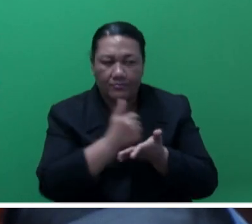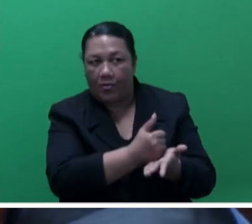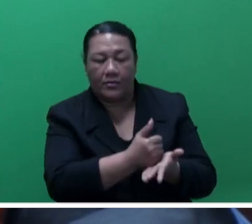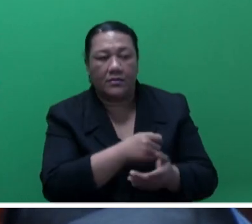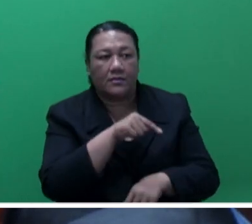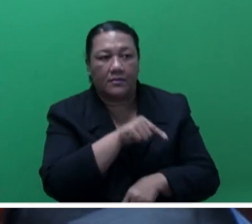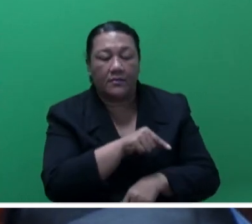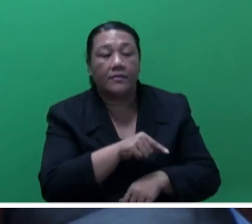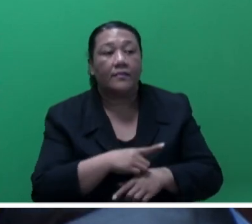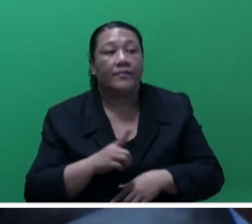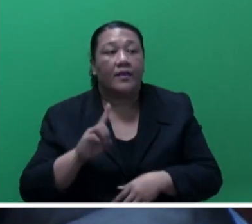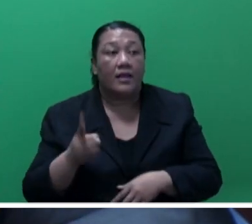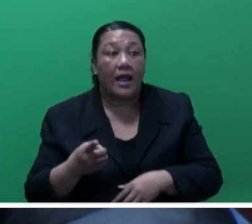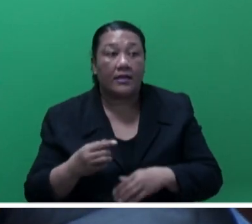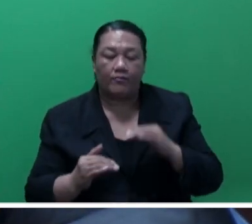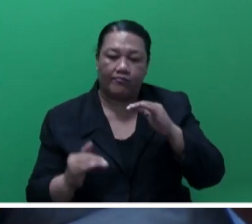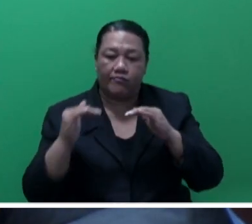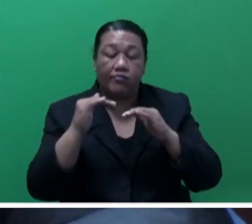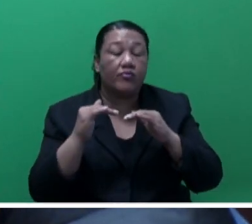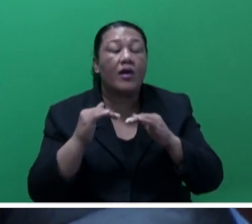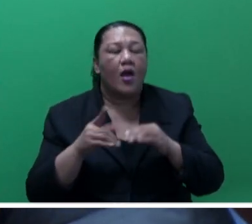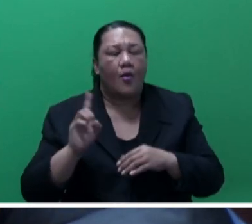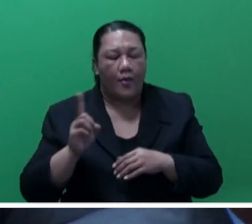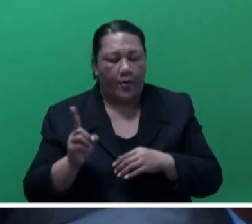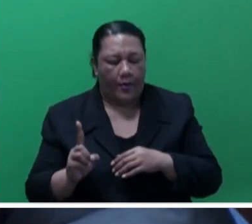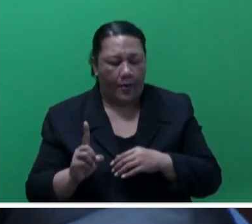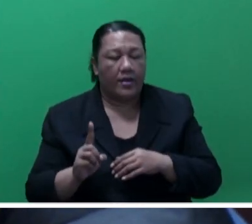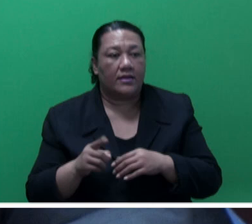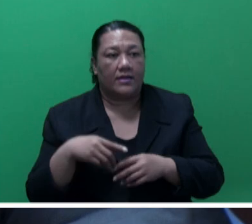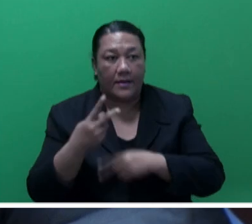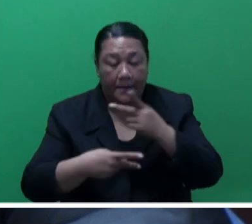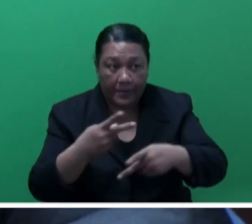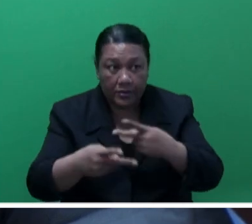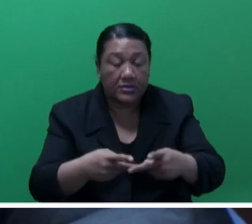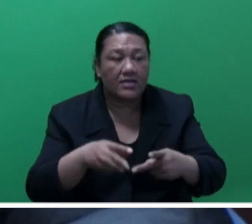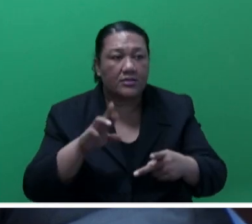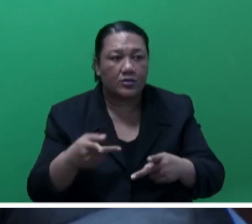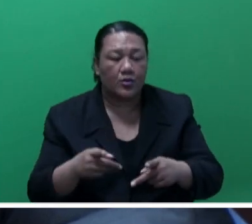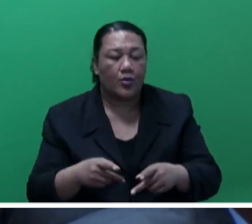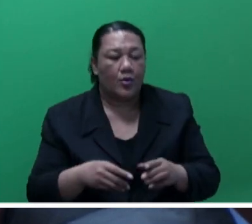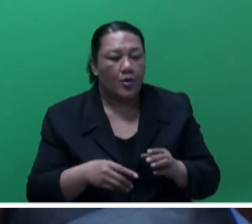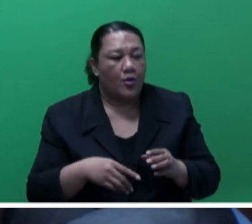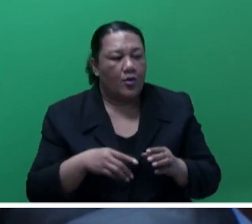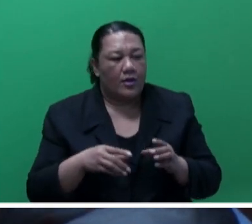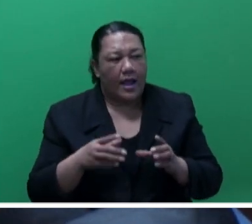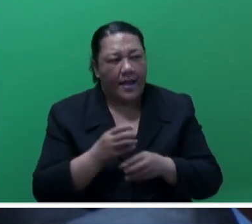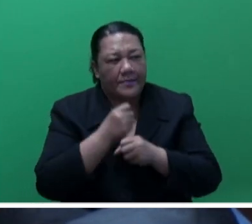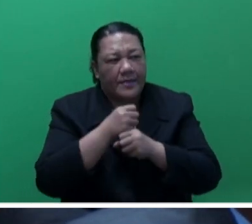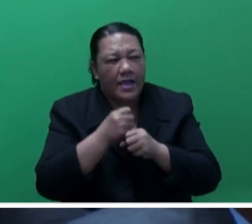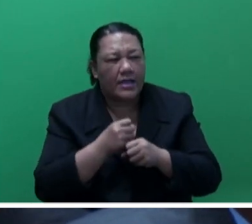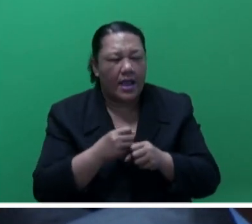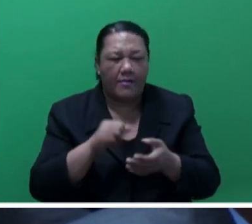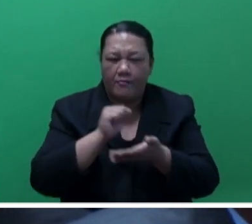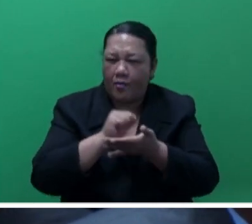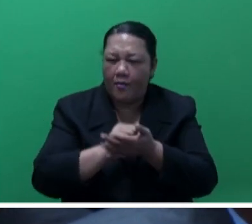proposed to leverage the existing processes to develop a national labour mobility policy which would complement the